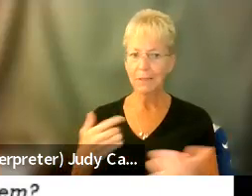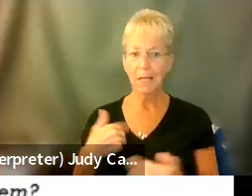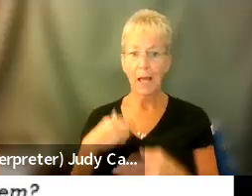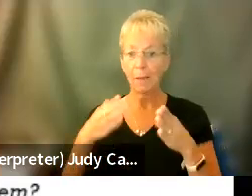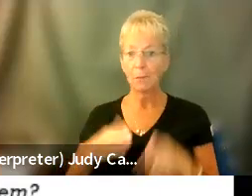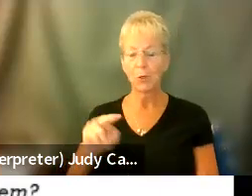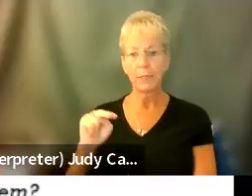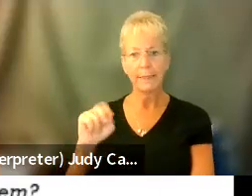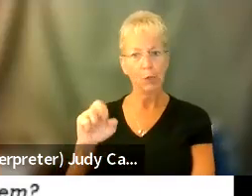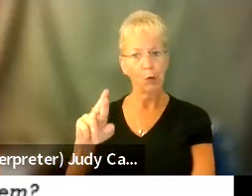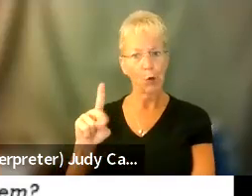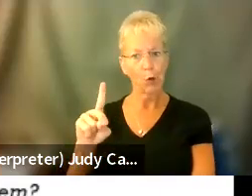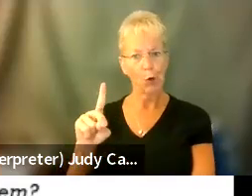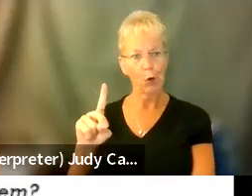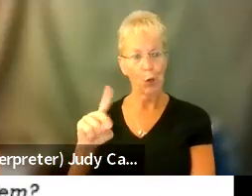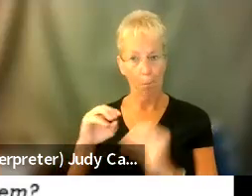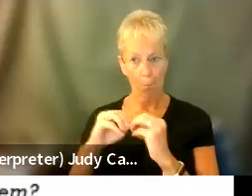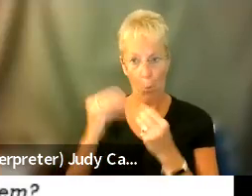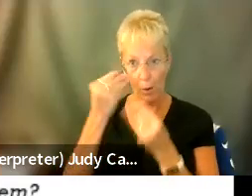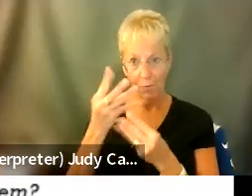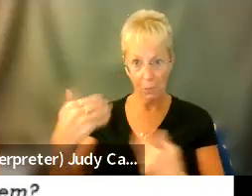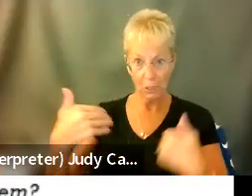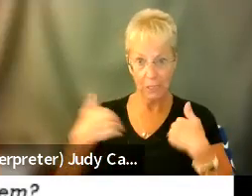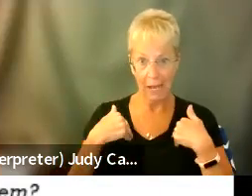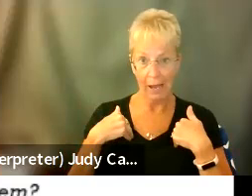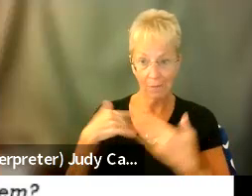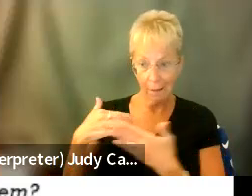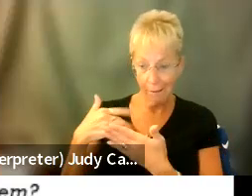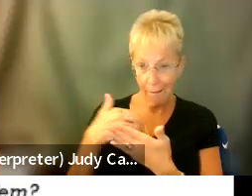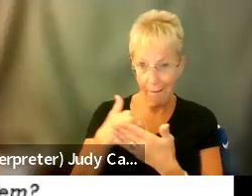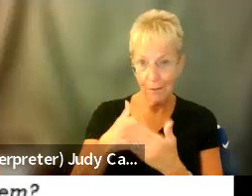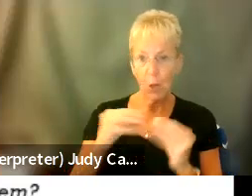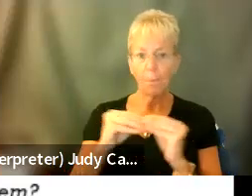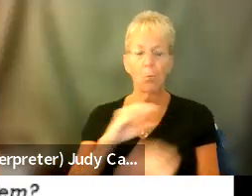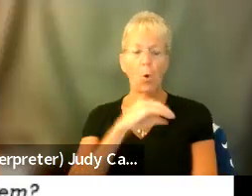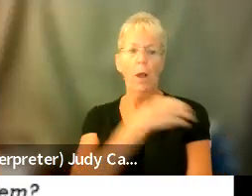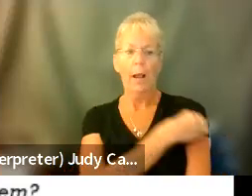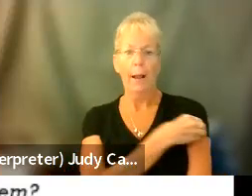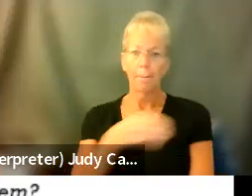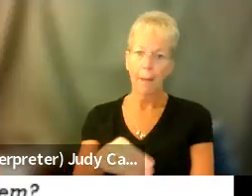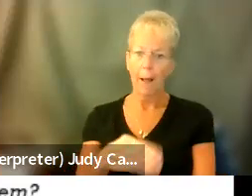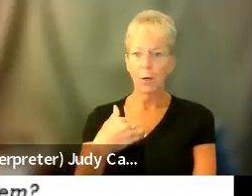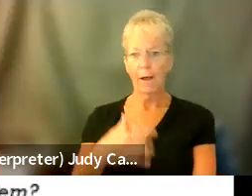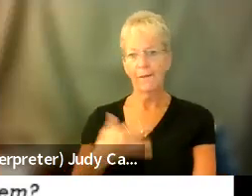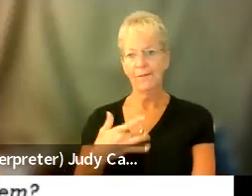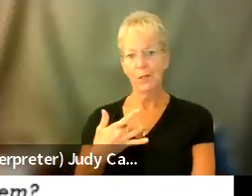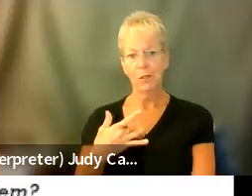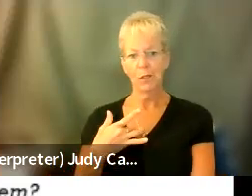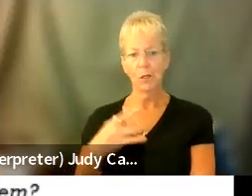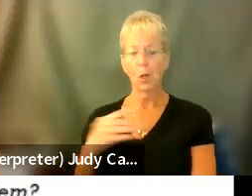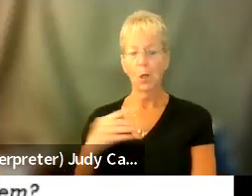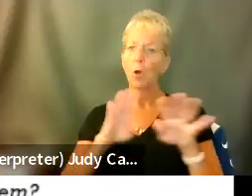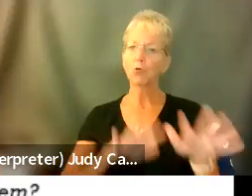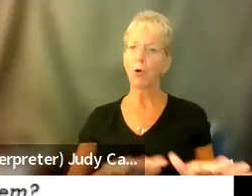nerd that I am. The more information I have, the more empowered I feel and the calmer I feel.